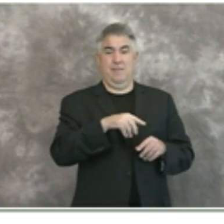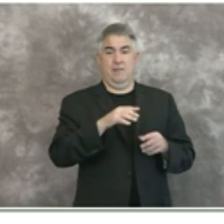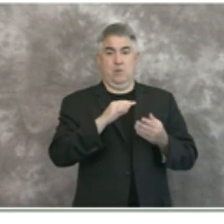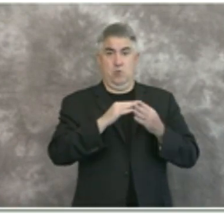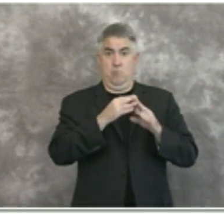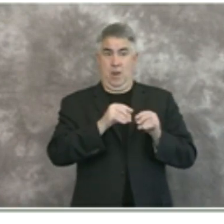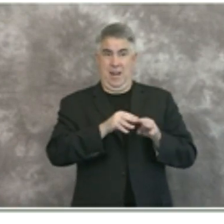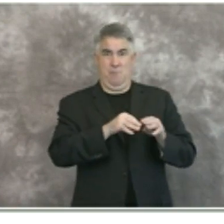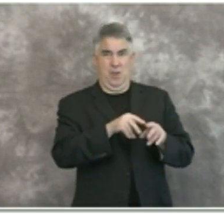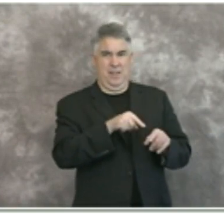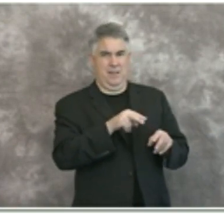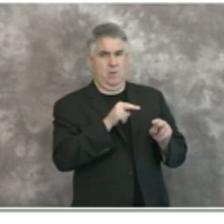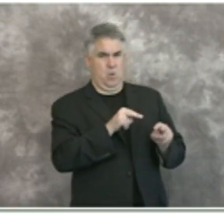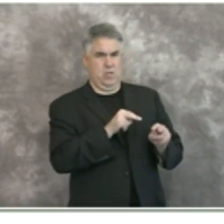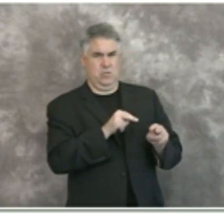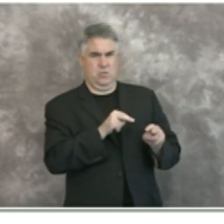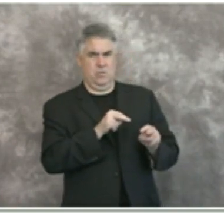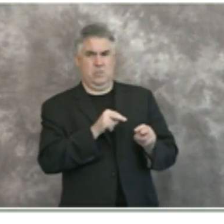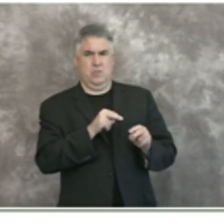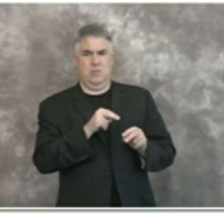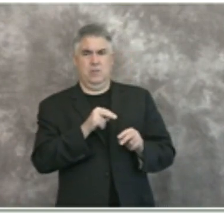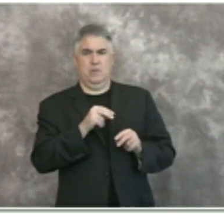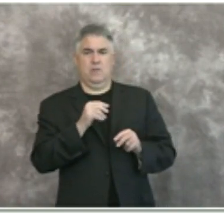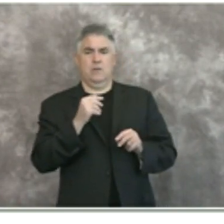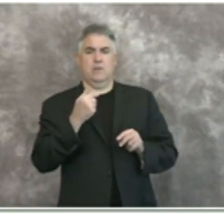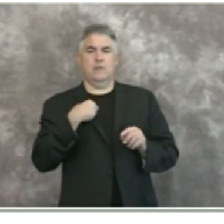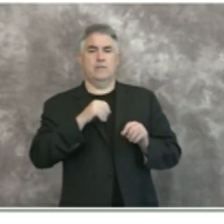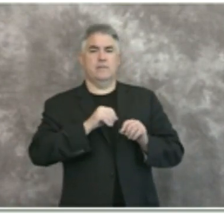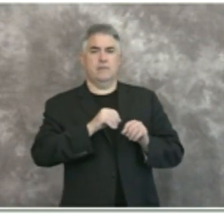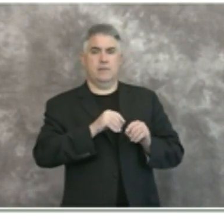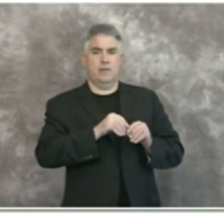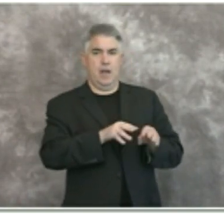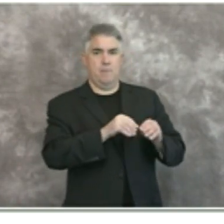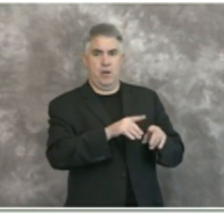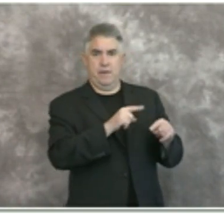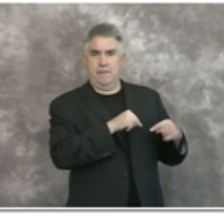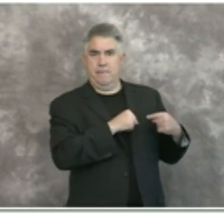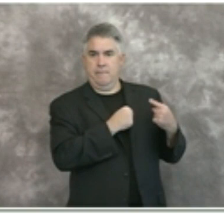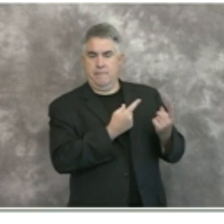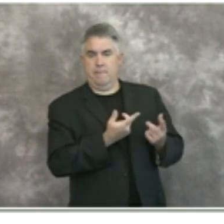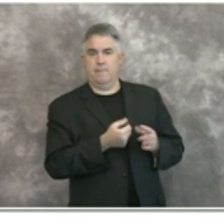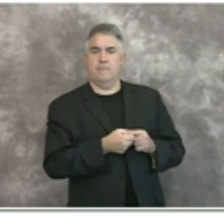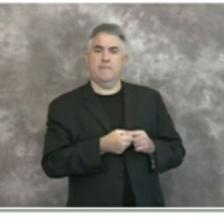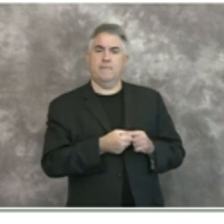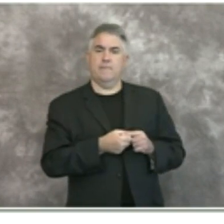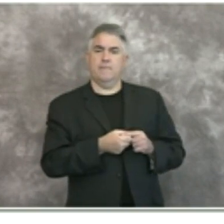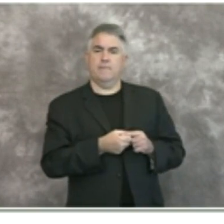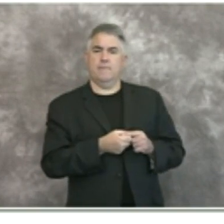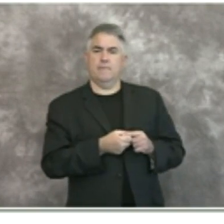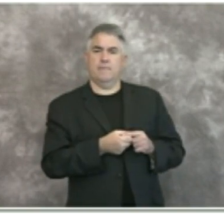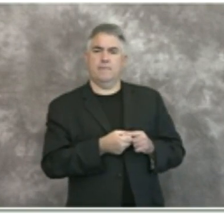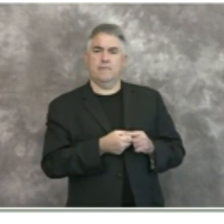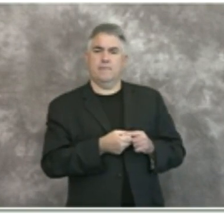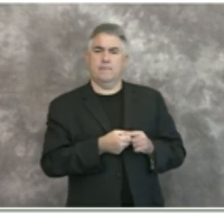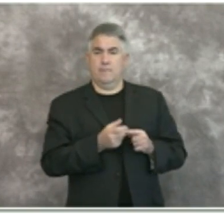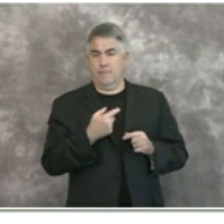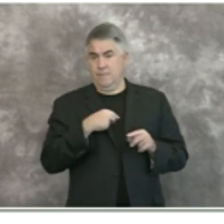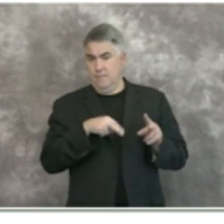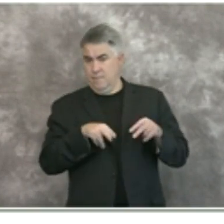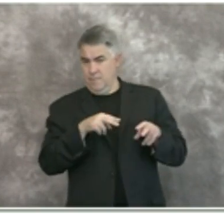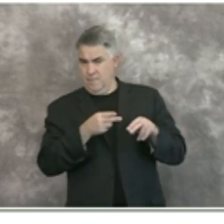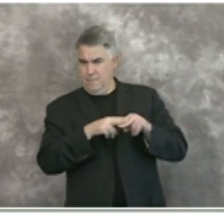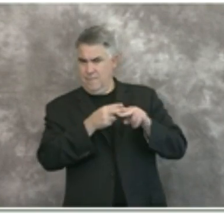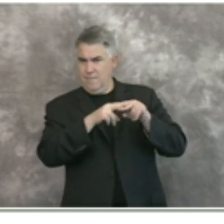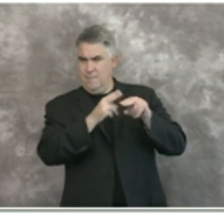important you've heard what our outbreaks uh uh have been today so when we get an increase and have at least in one week